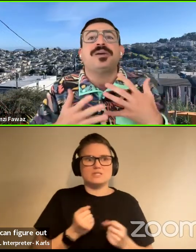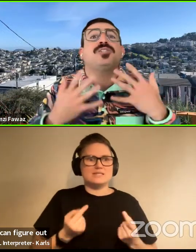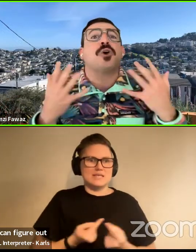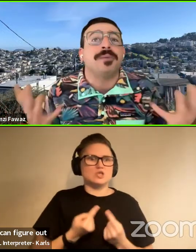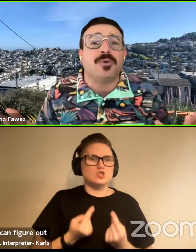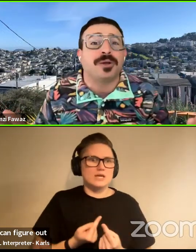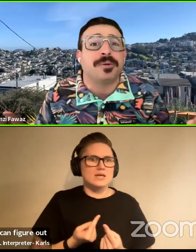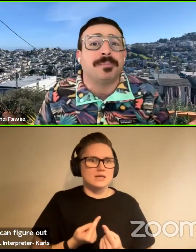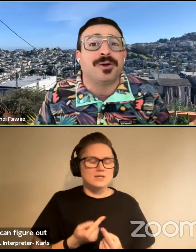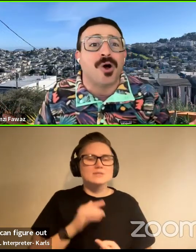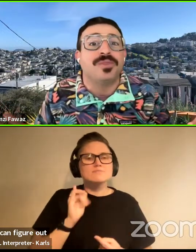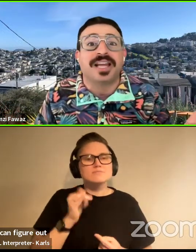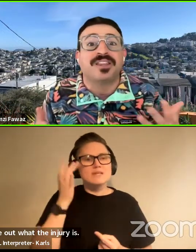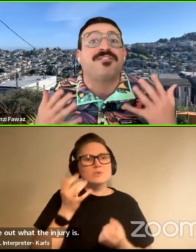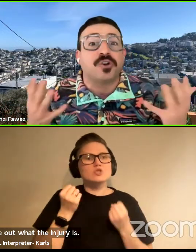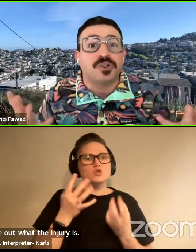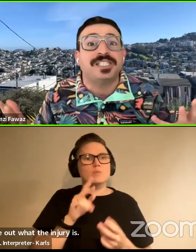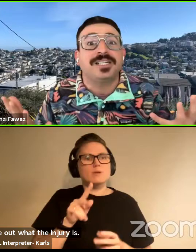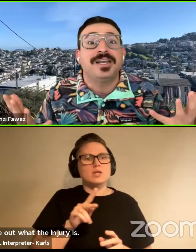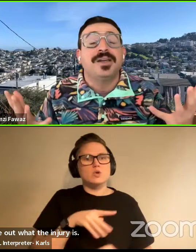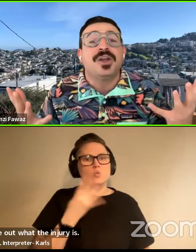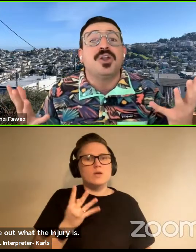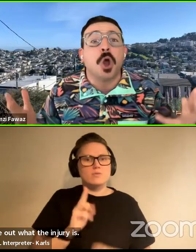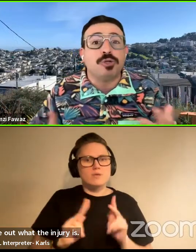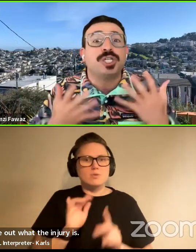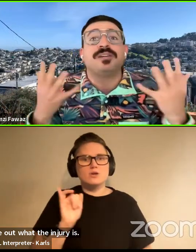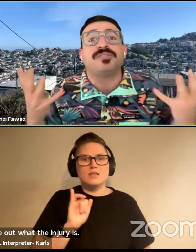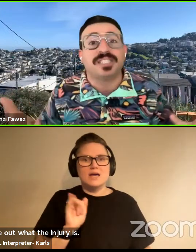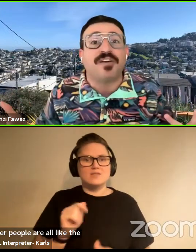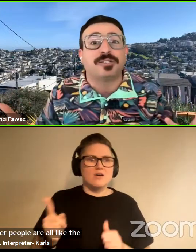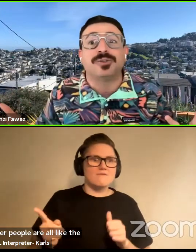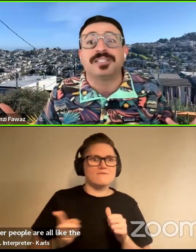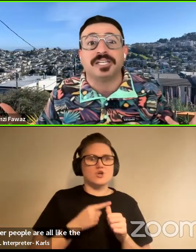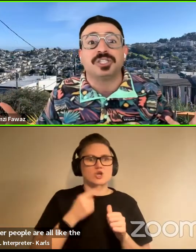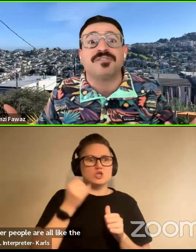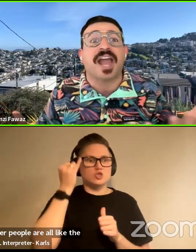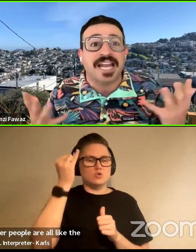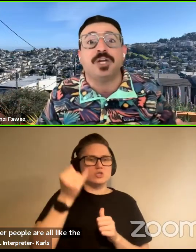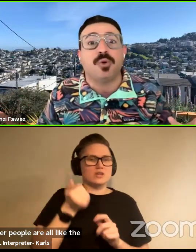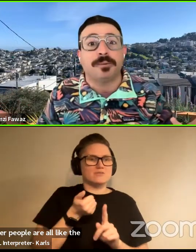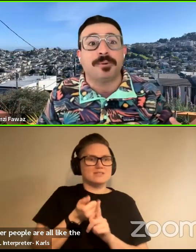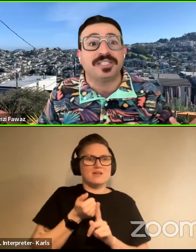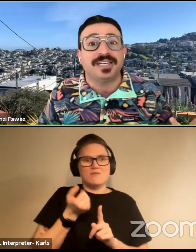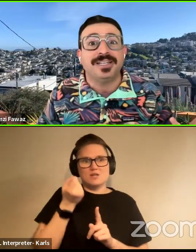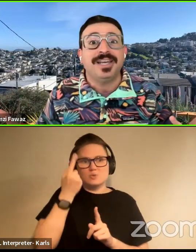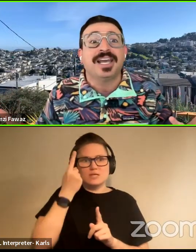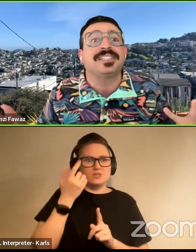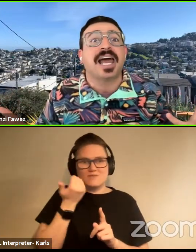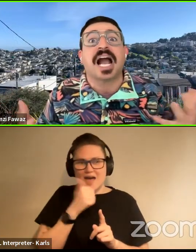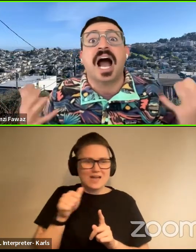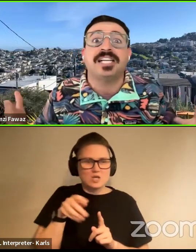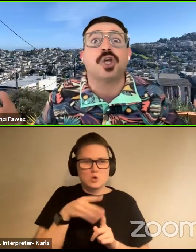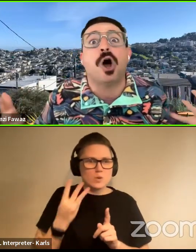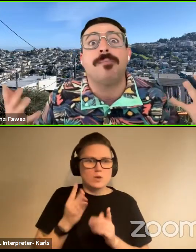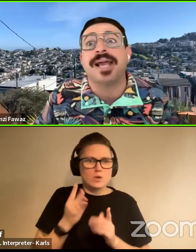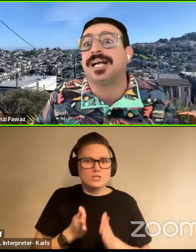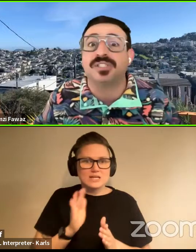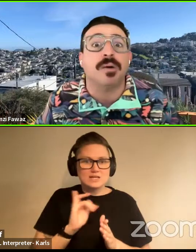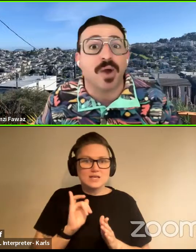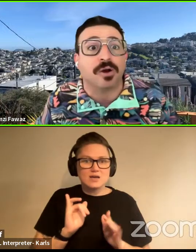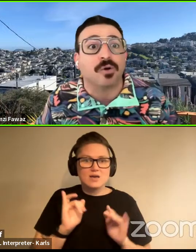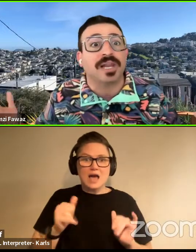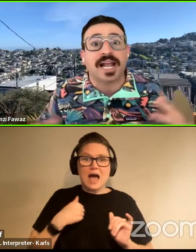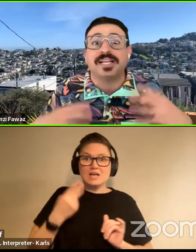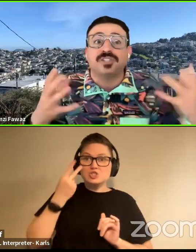right? That's why so many queer people are all like the first notion of self-actualization of any queer person is like, I saw